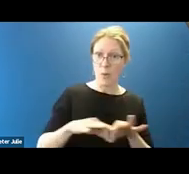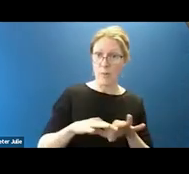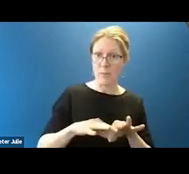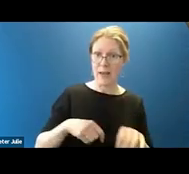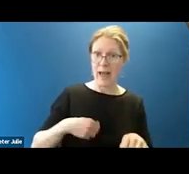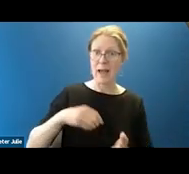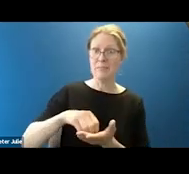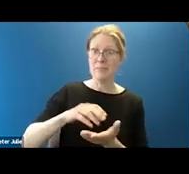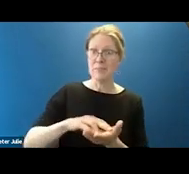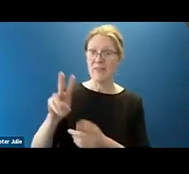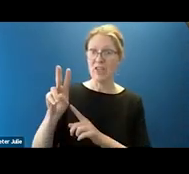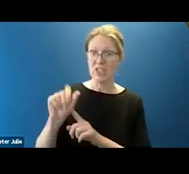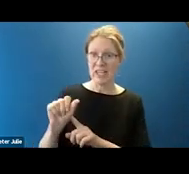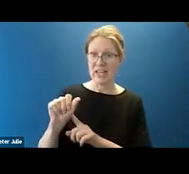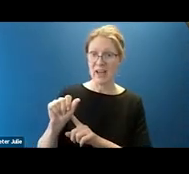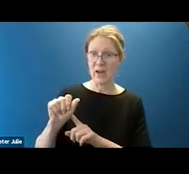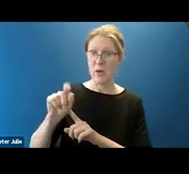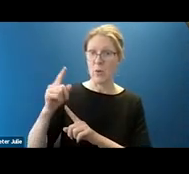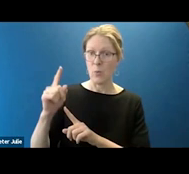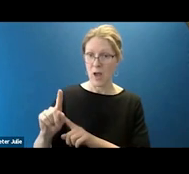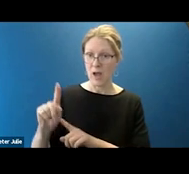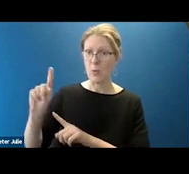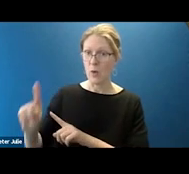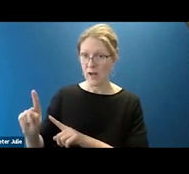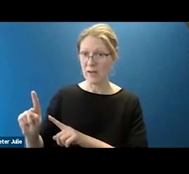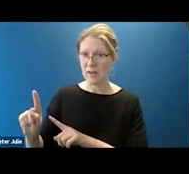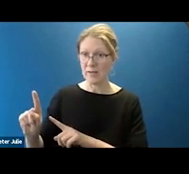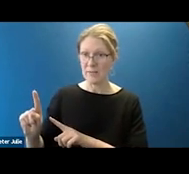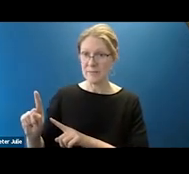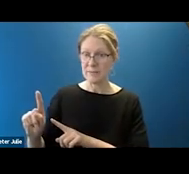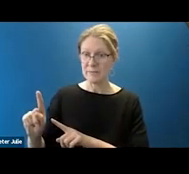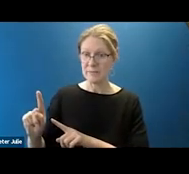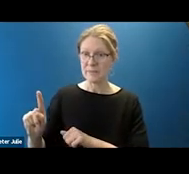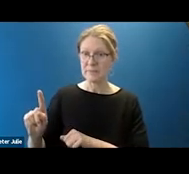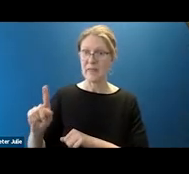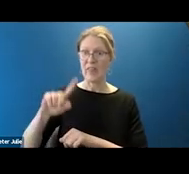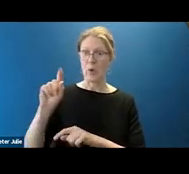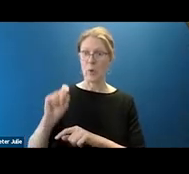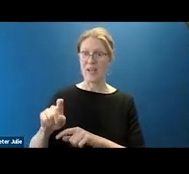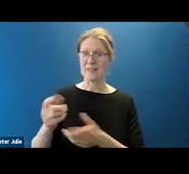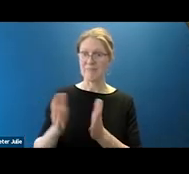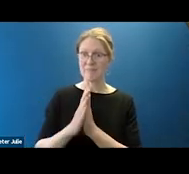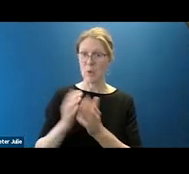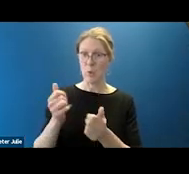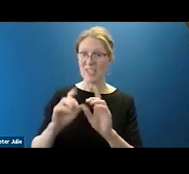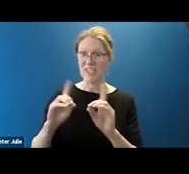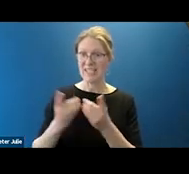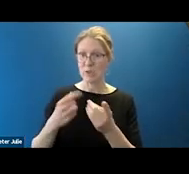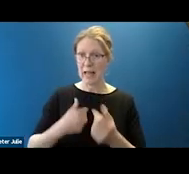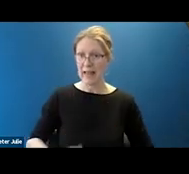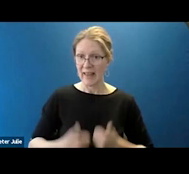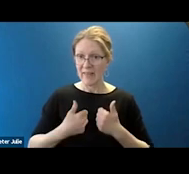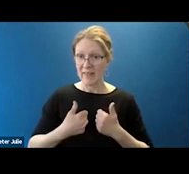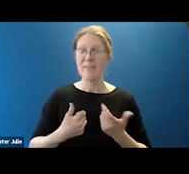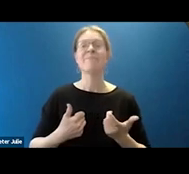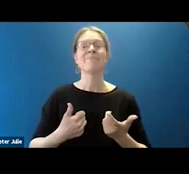-11 for the question which asks which congressional district I live in because that